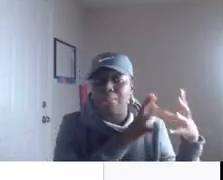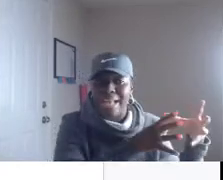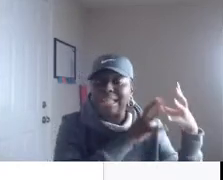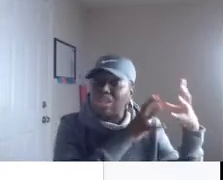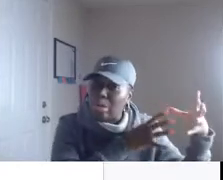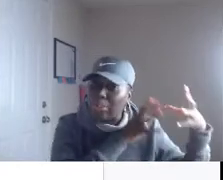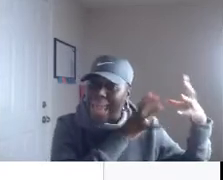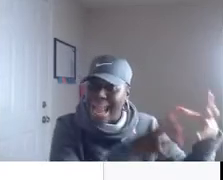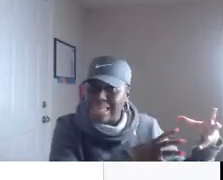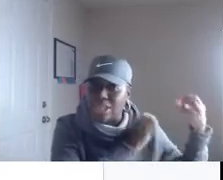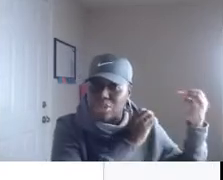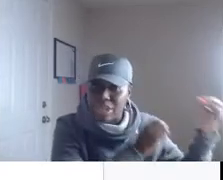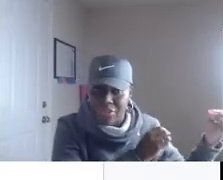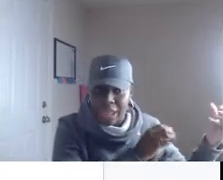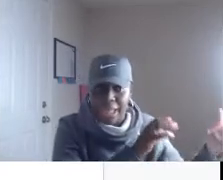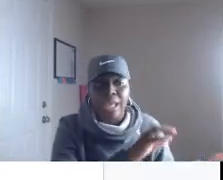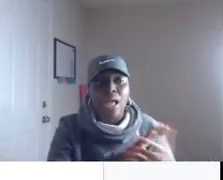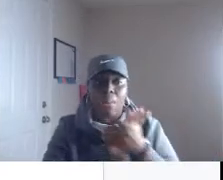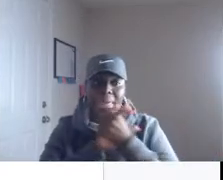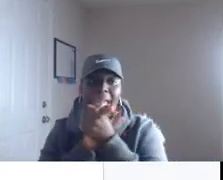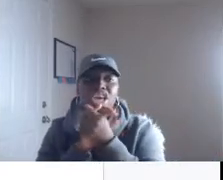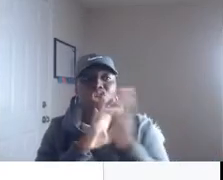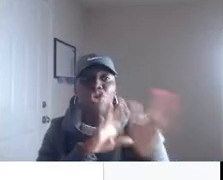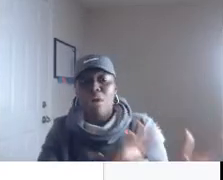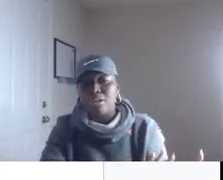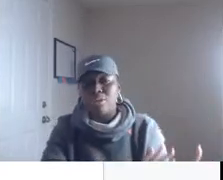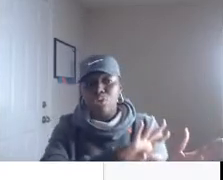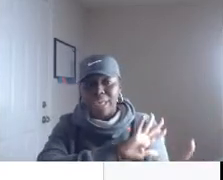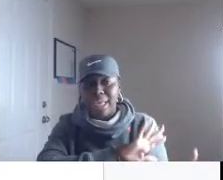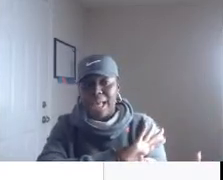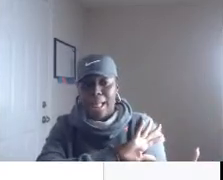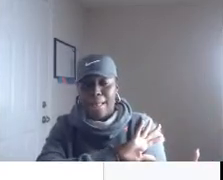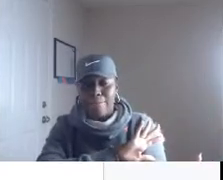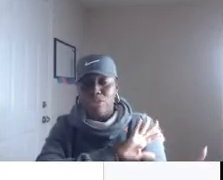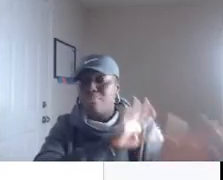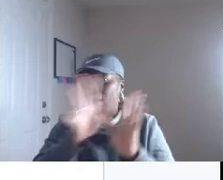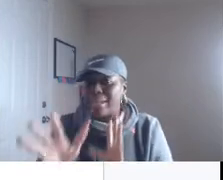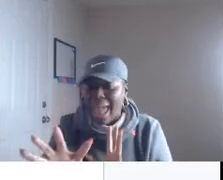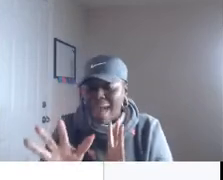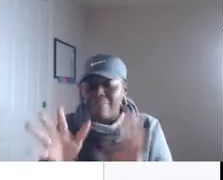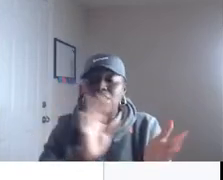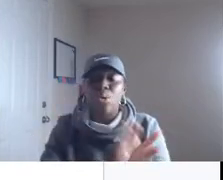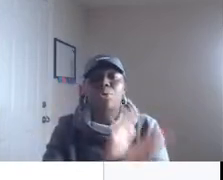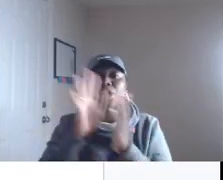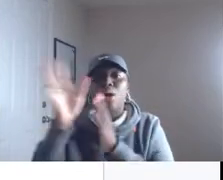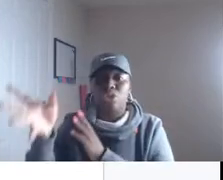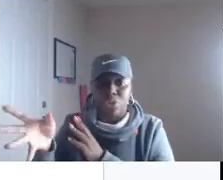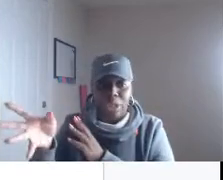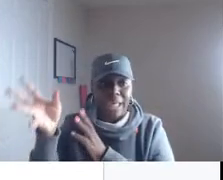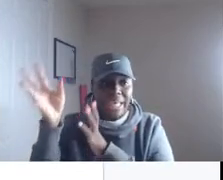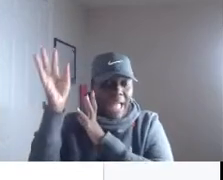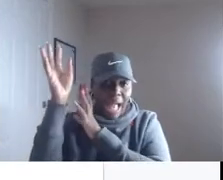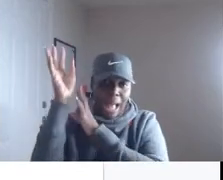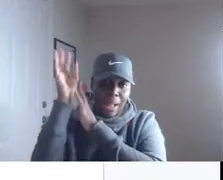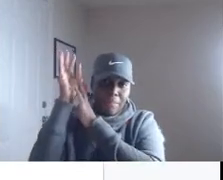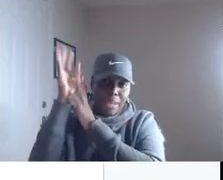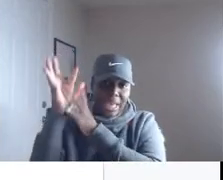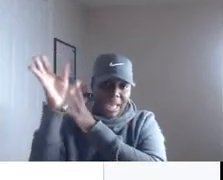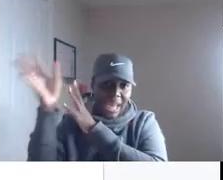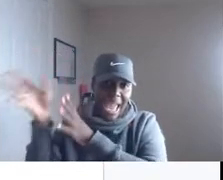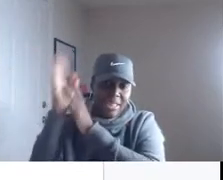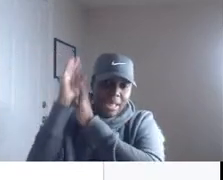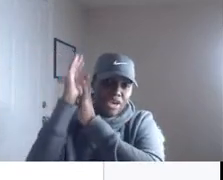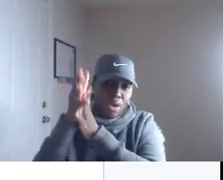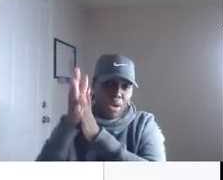going to need to have your basic notary agent certificate okay you want you can um you may already have this or you can go to the um